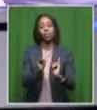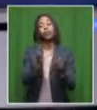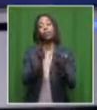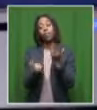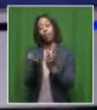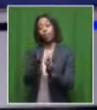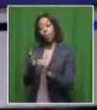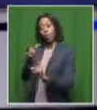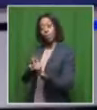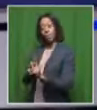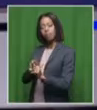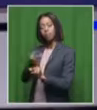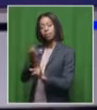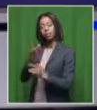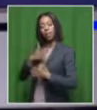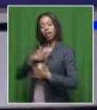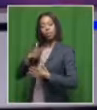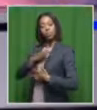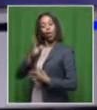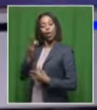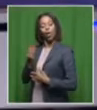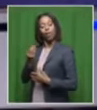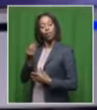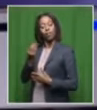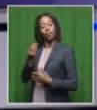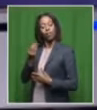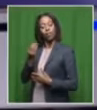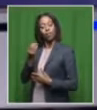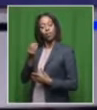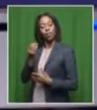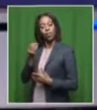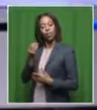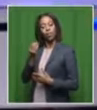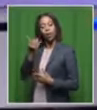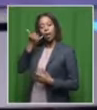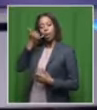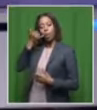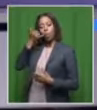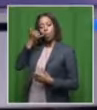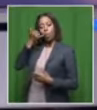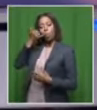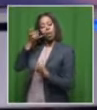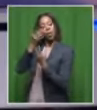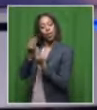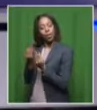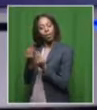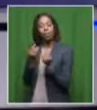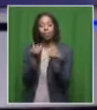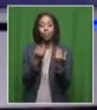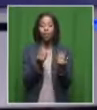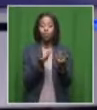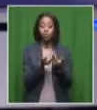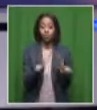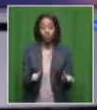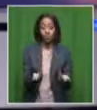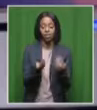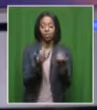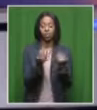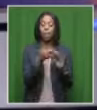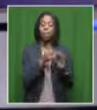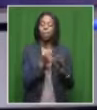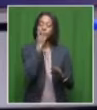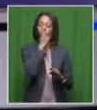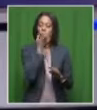than it would the next person who doesn't have underlying medical conditions. And just to go back to your previous question that you